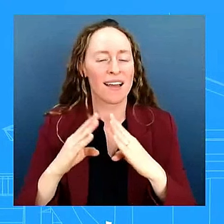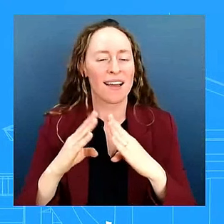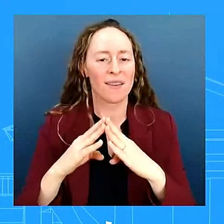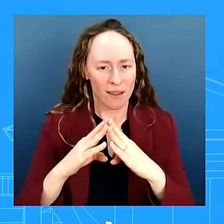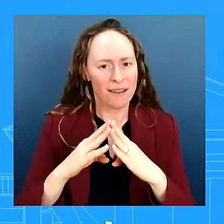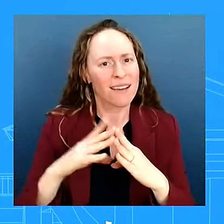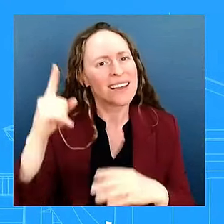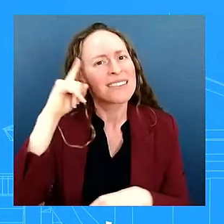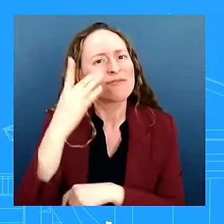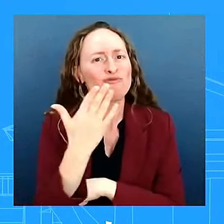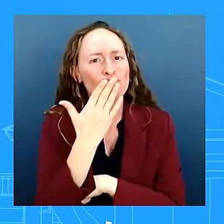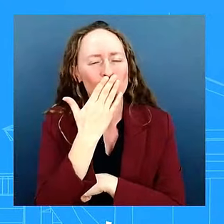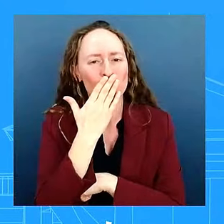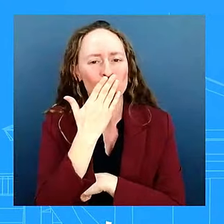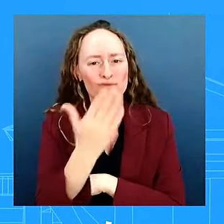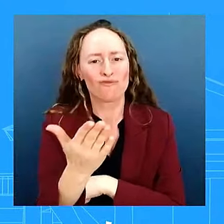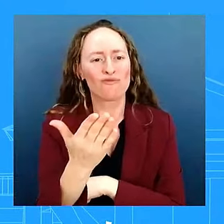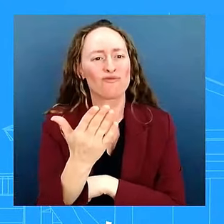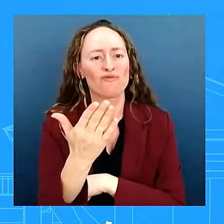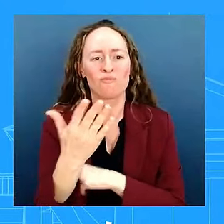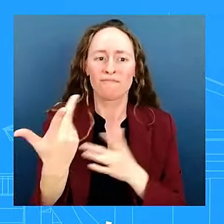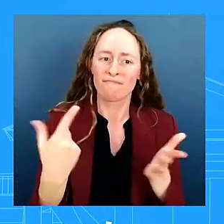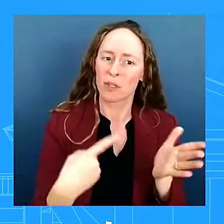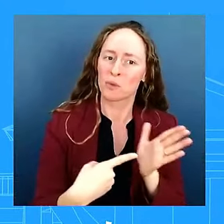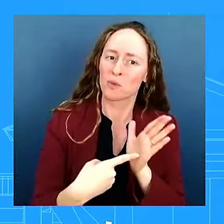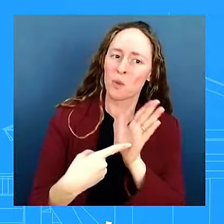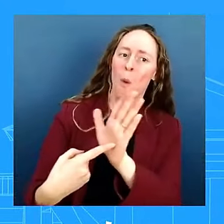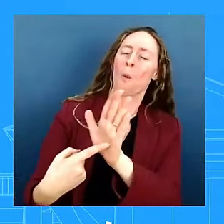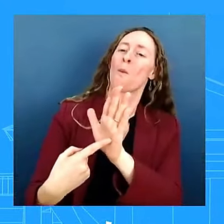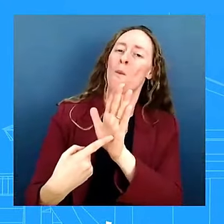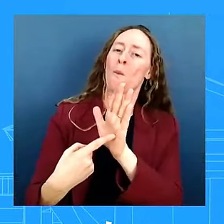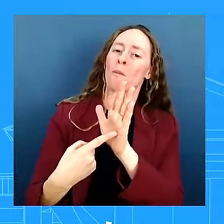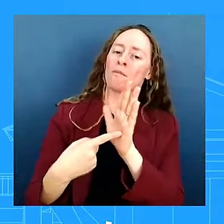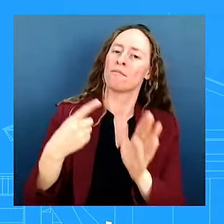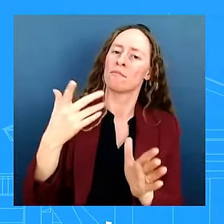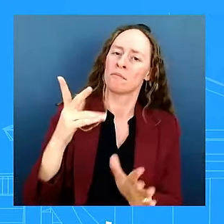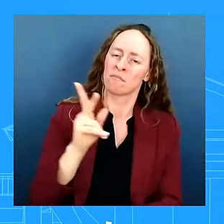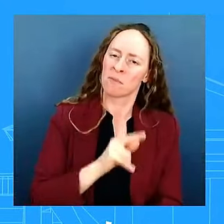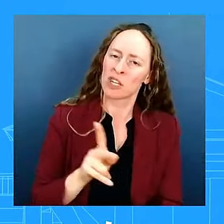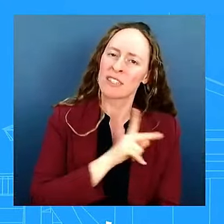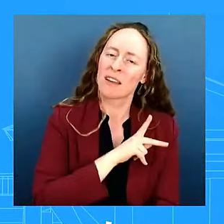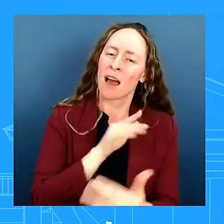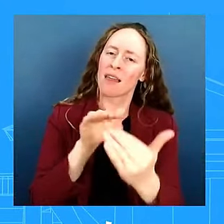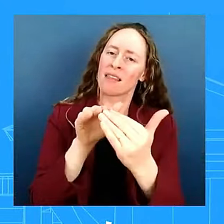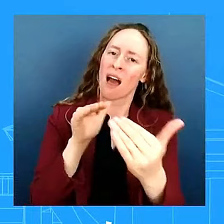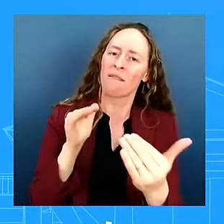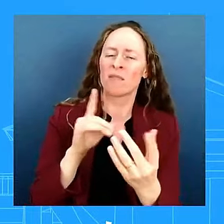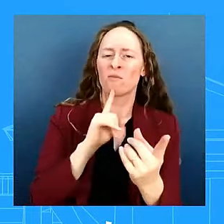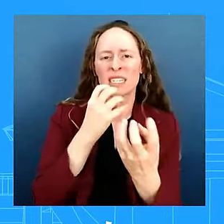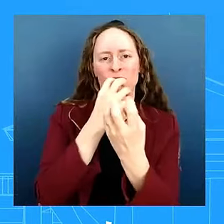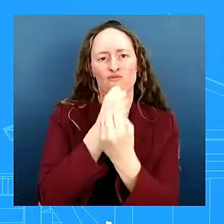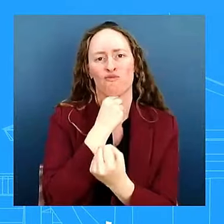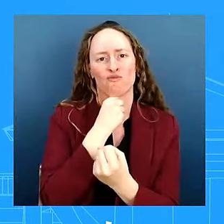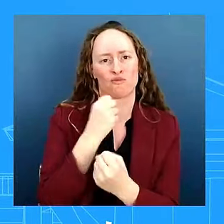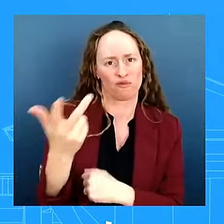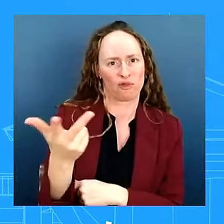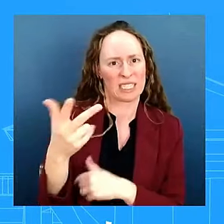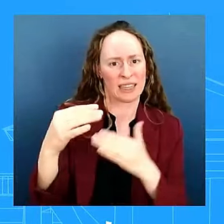of his deep personal relationships that he's had with each of the quad leaders uh and we'll have certainly we'll have more soon to share okay